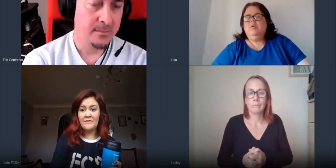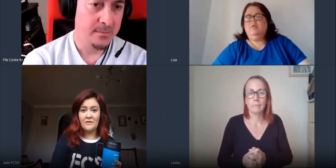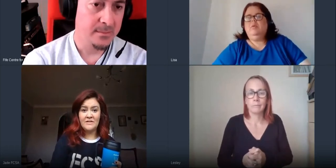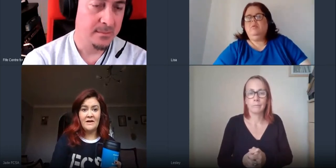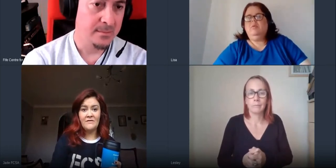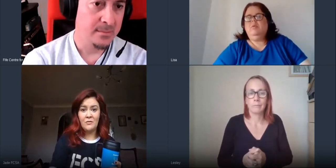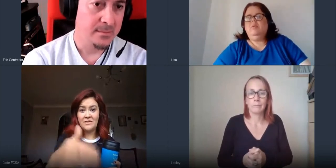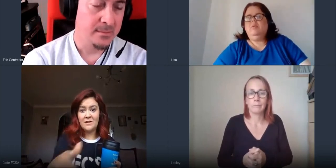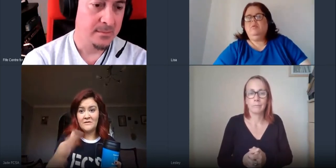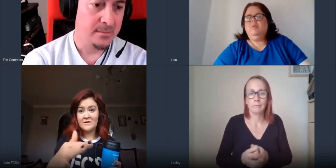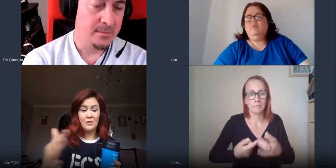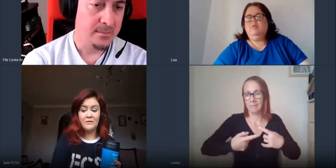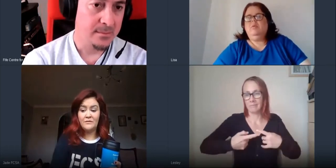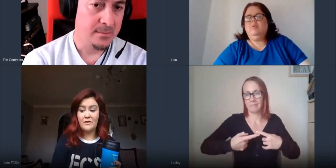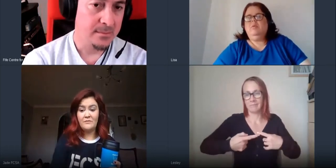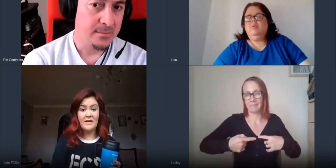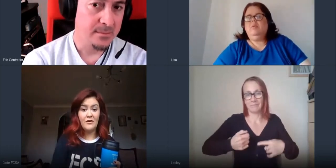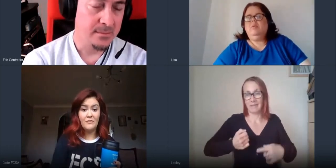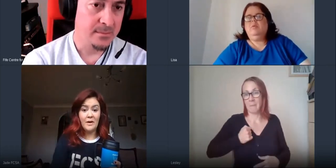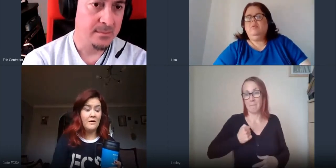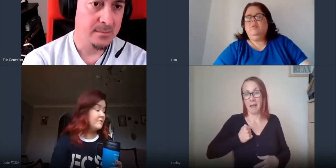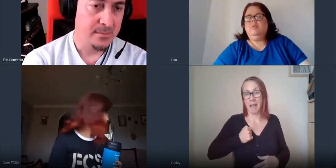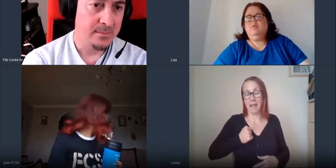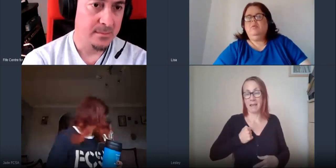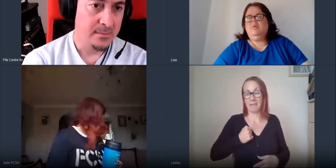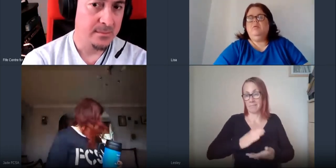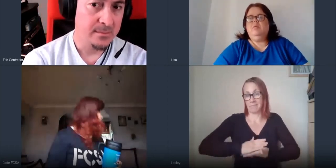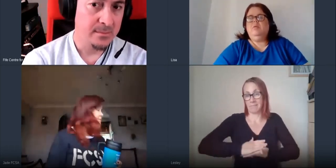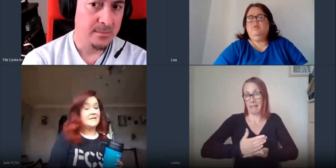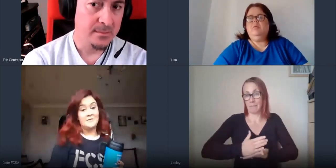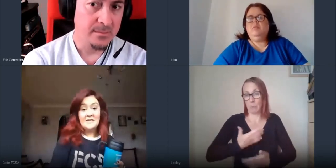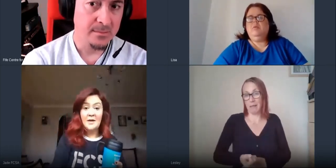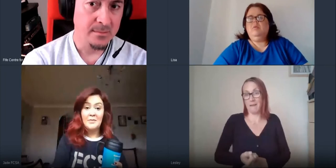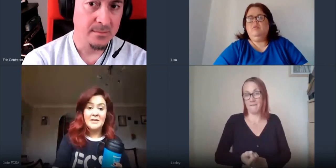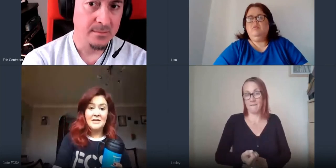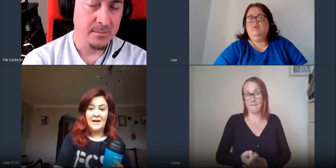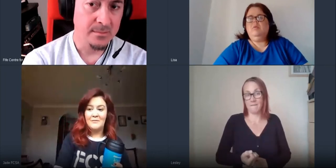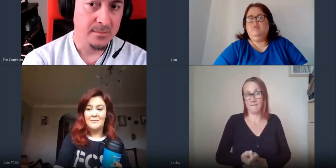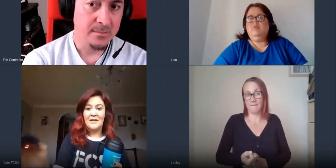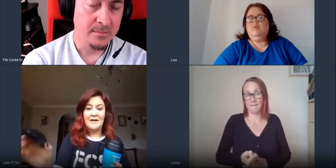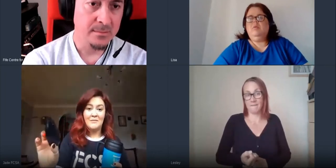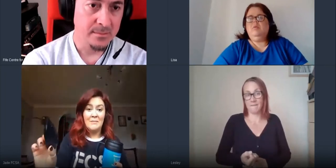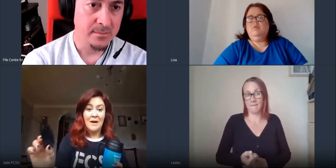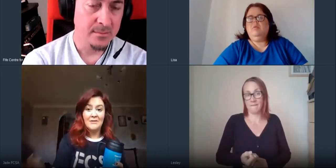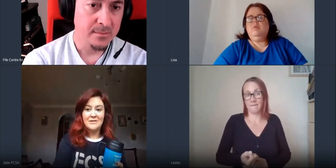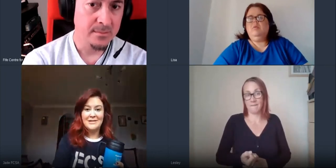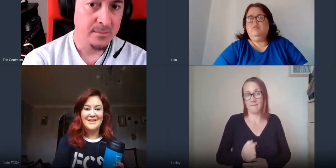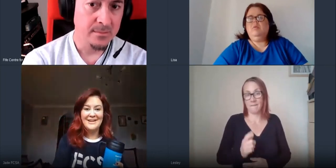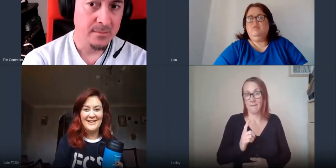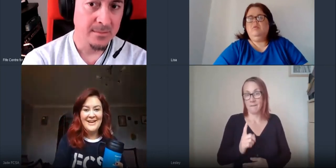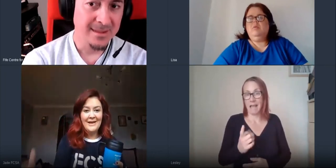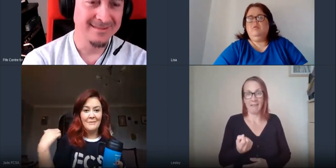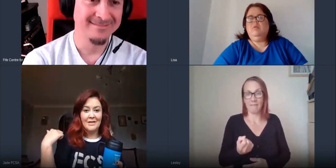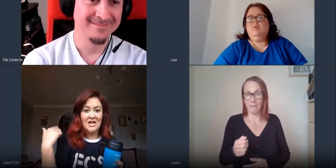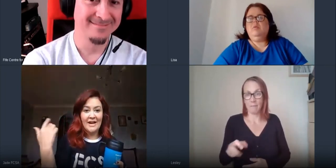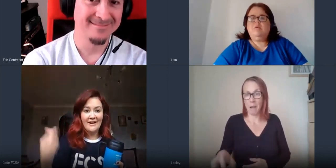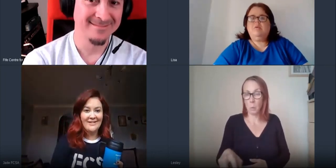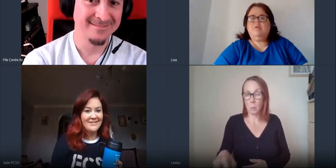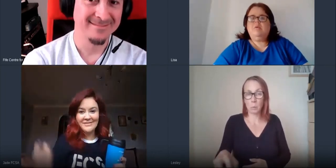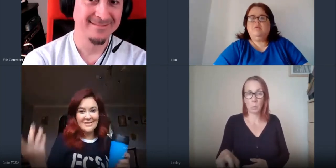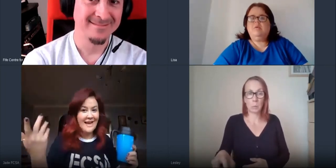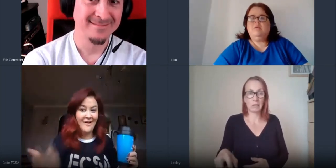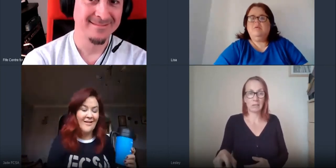i've obviously have i've got my surface pro in front of me now but that's my cap um but like my mouse my chair